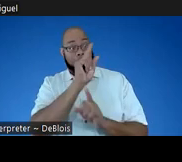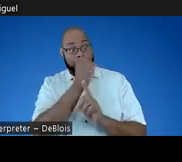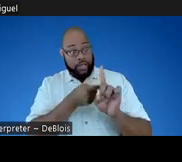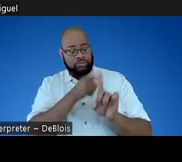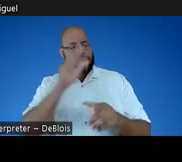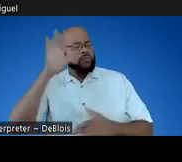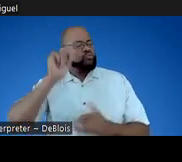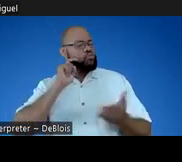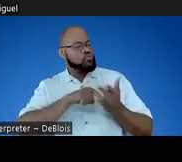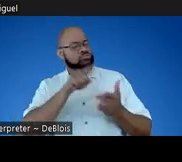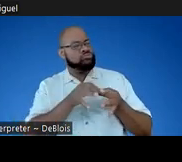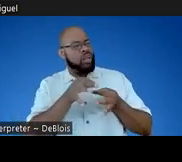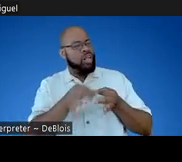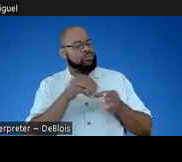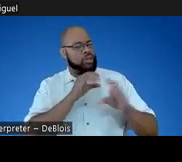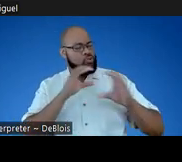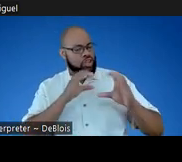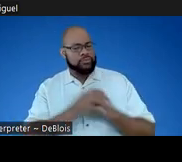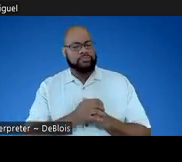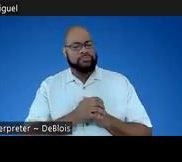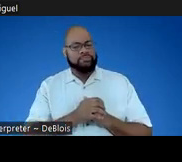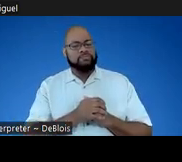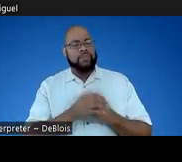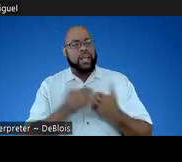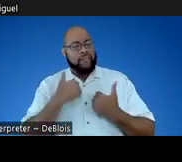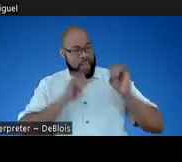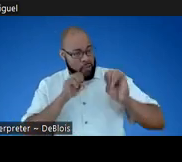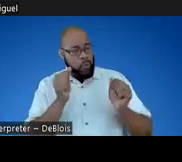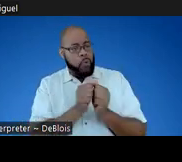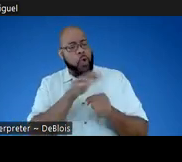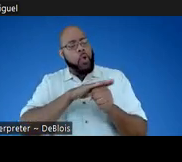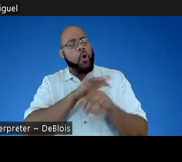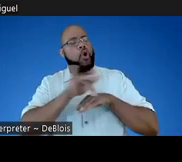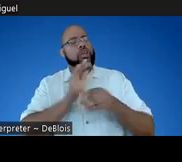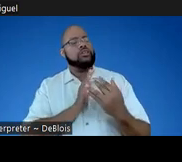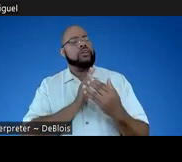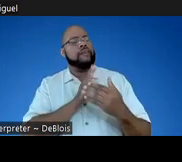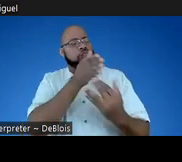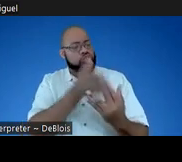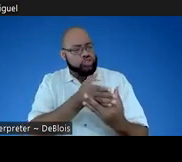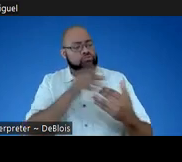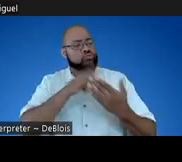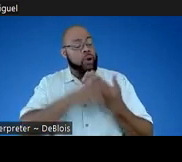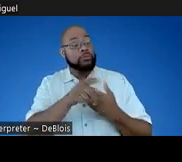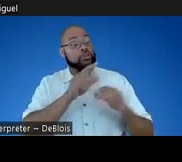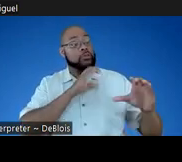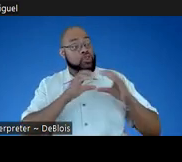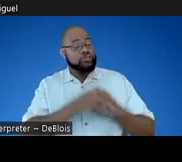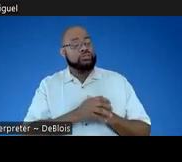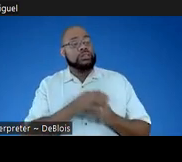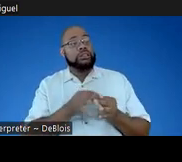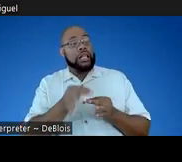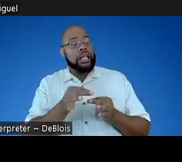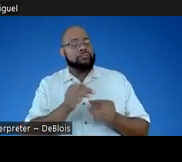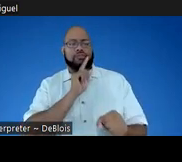parents noticed a delay in communication and had him evaluated with the local early intervention program. Kingston's communication delay was